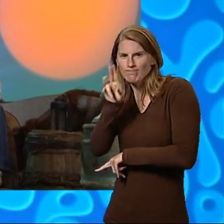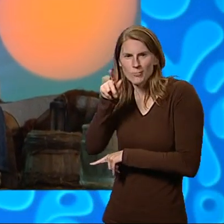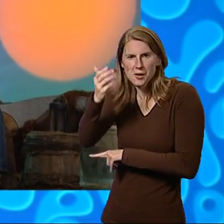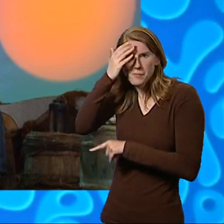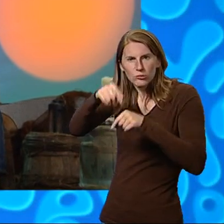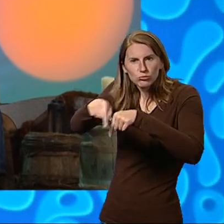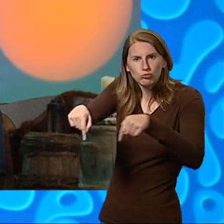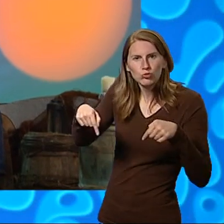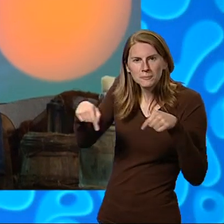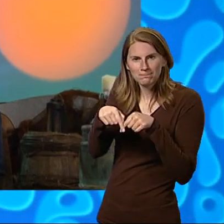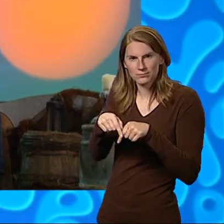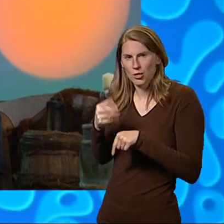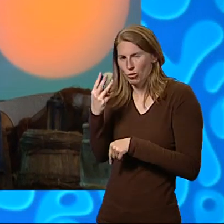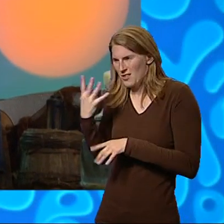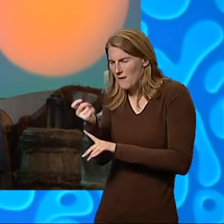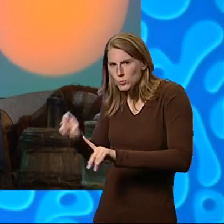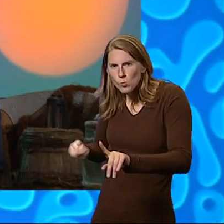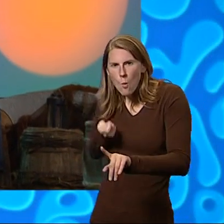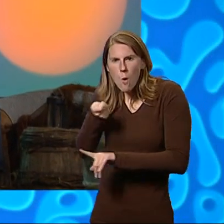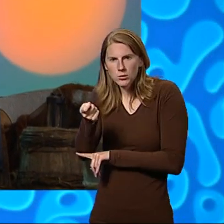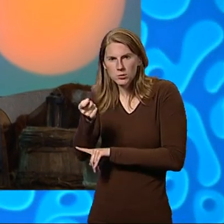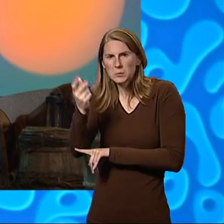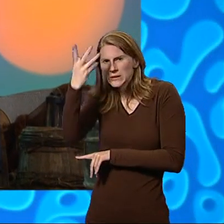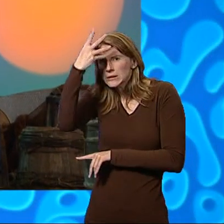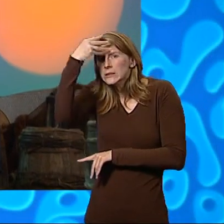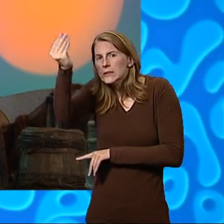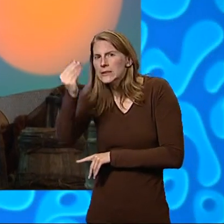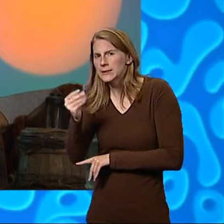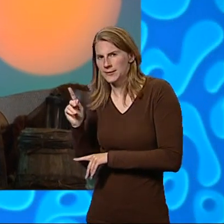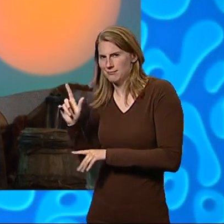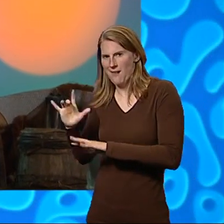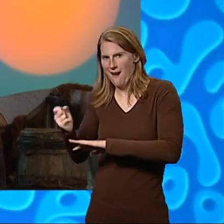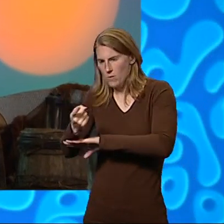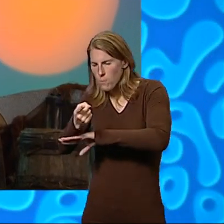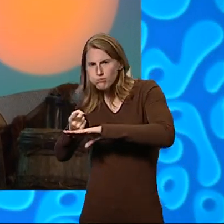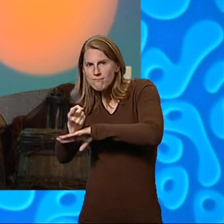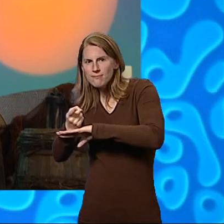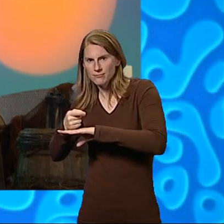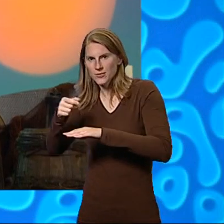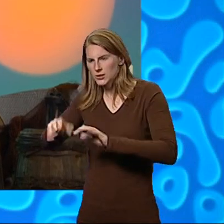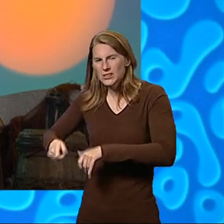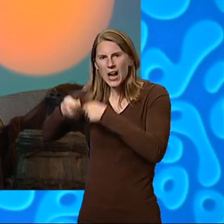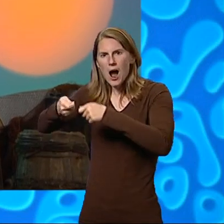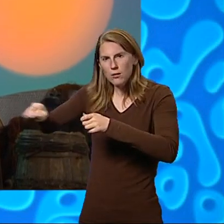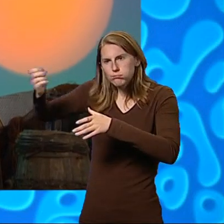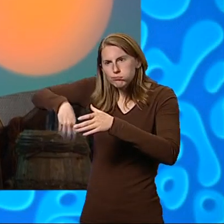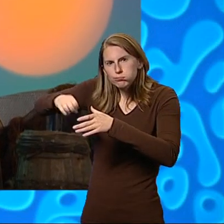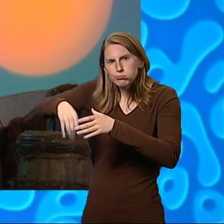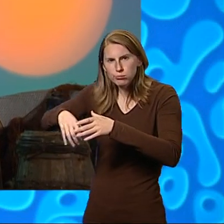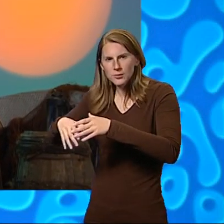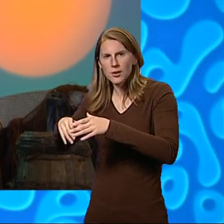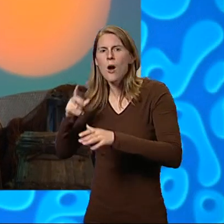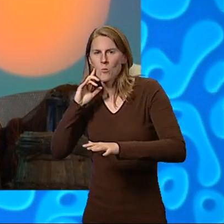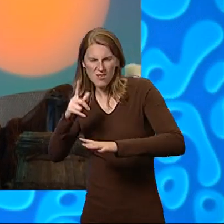but Ziggy was pulling a small cannon and holding a bulging sack. We will let you out, Corkella called through the keyhole,